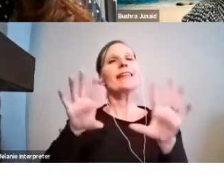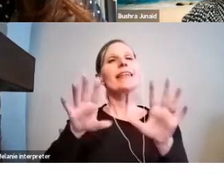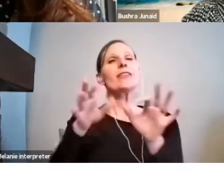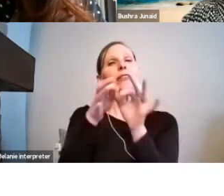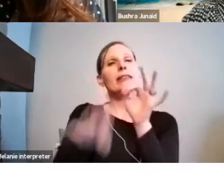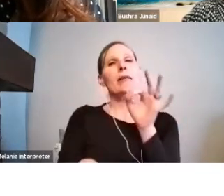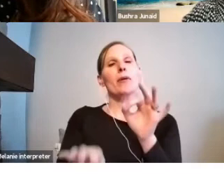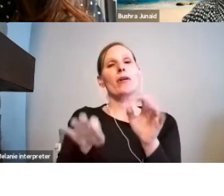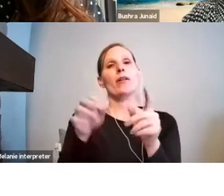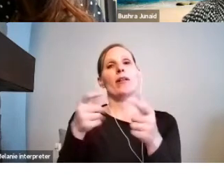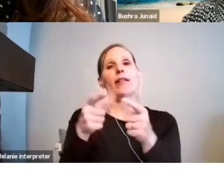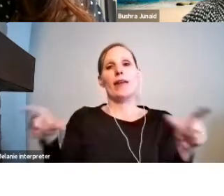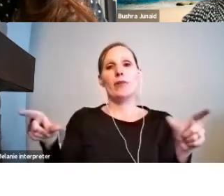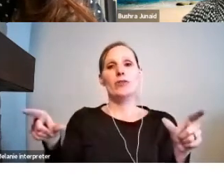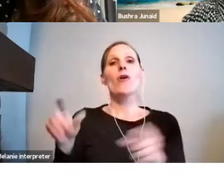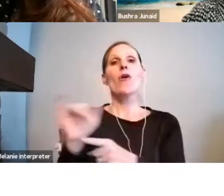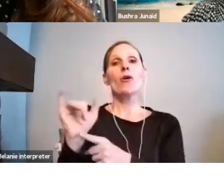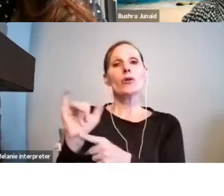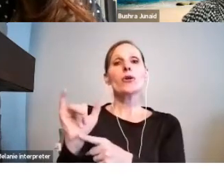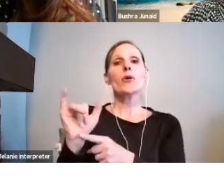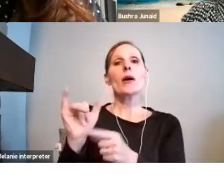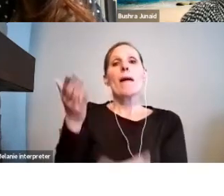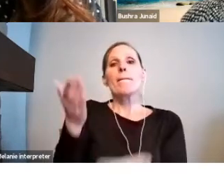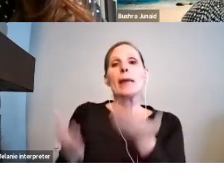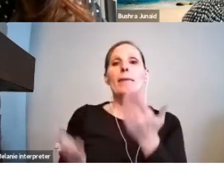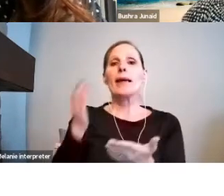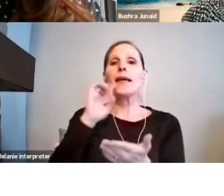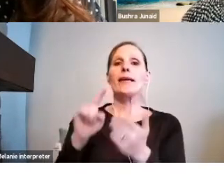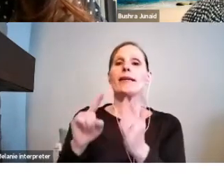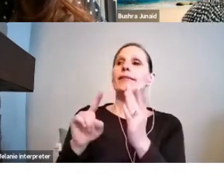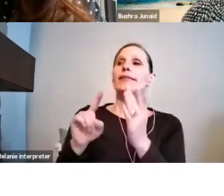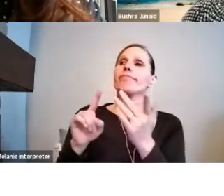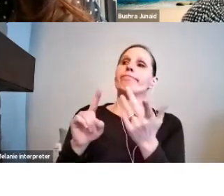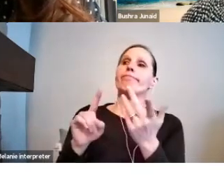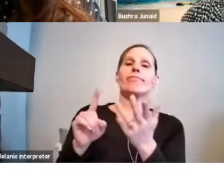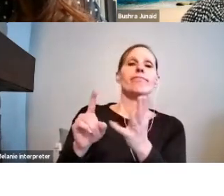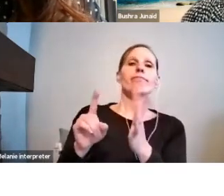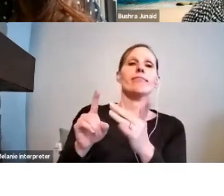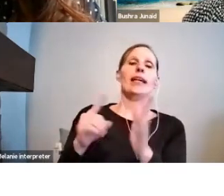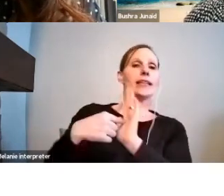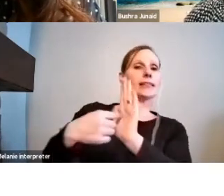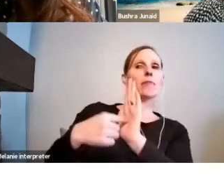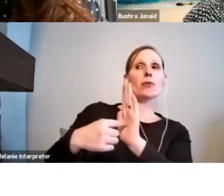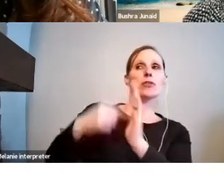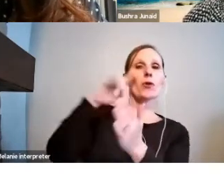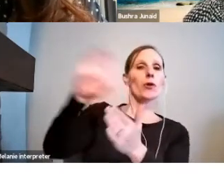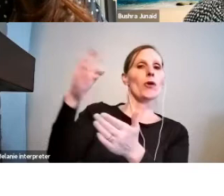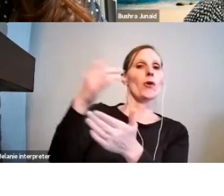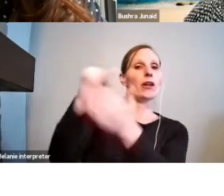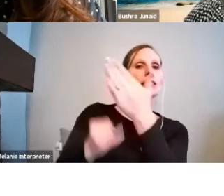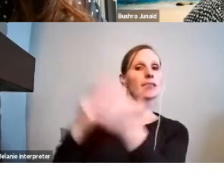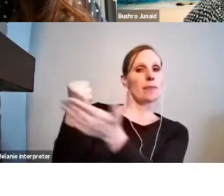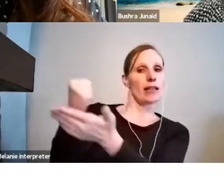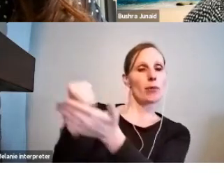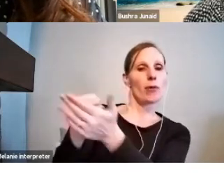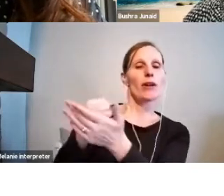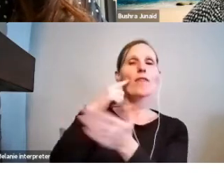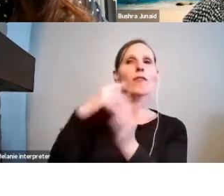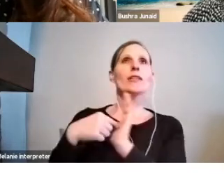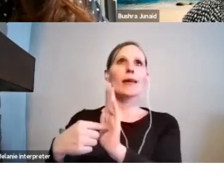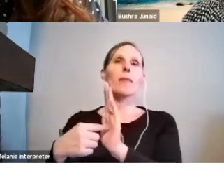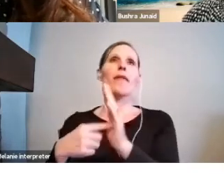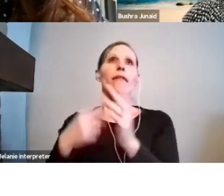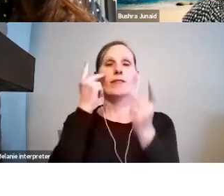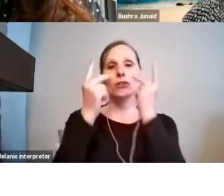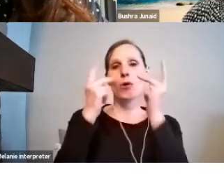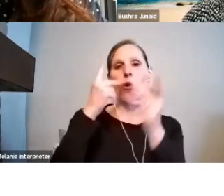examples of your past work, so this will vary within the programs that you're applying to. For example, visual artists